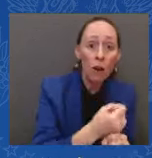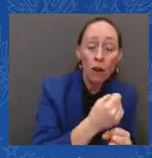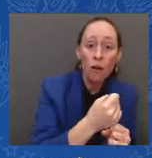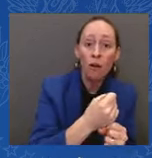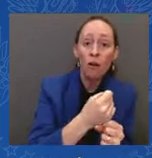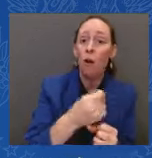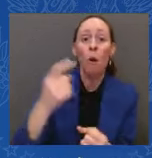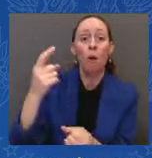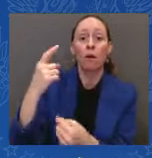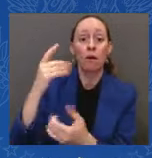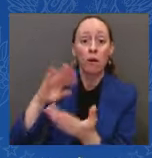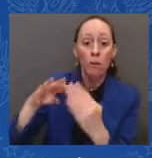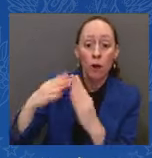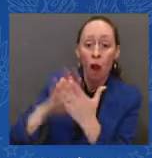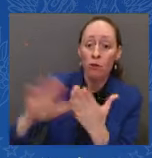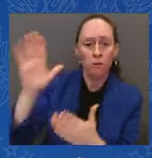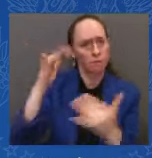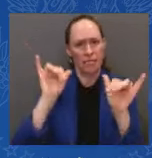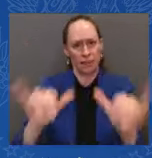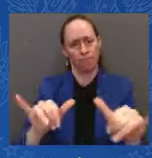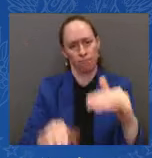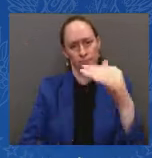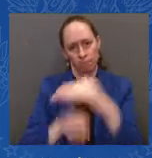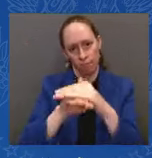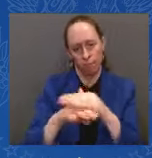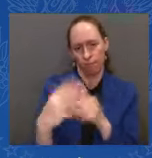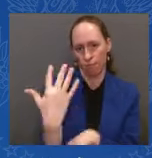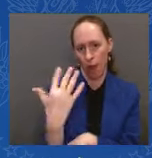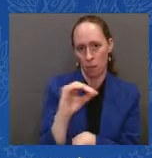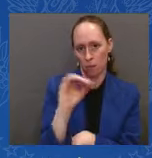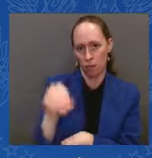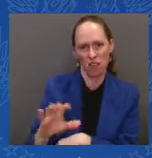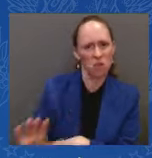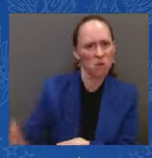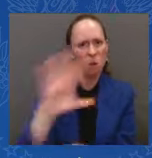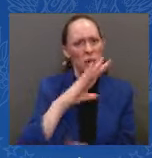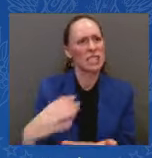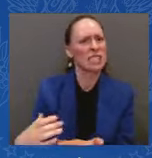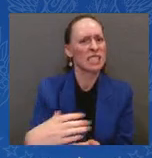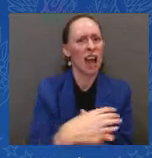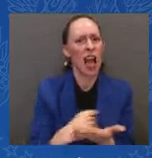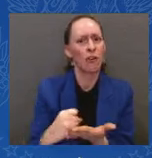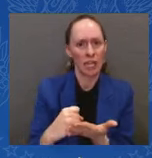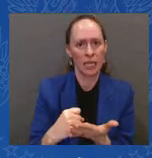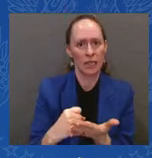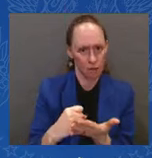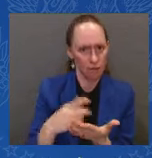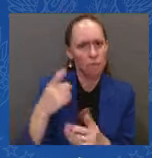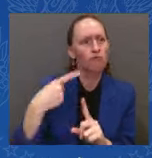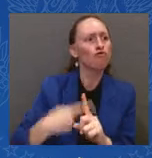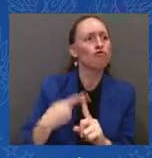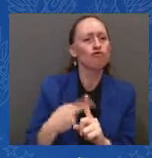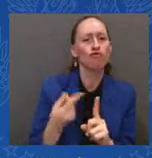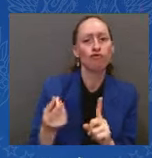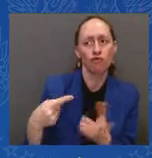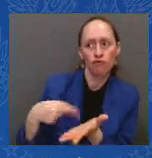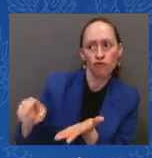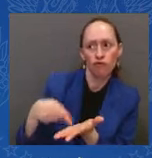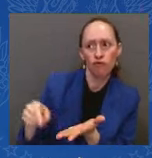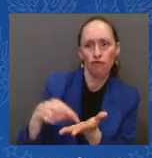to repay these loans. This invests income after you pay for necessities like housing, food, and other necessities.